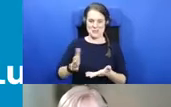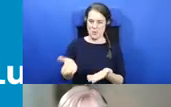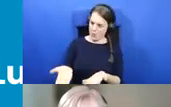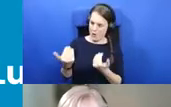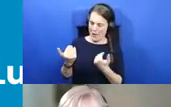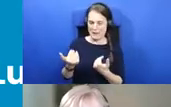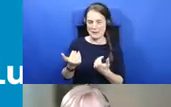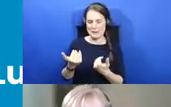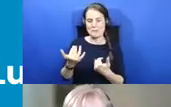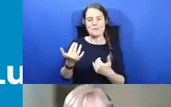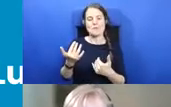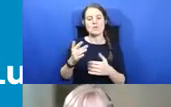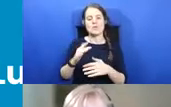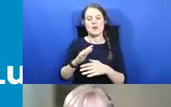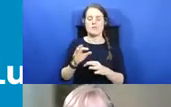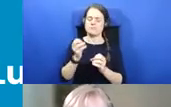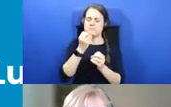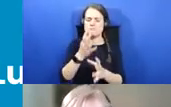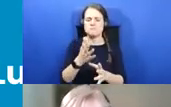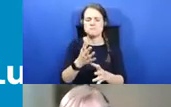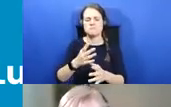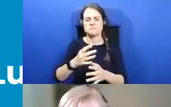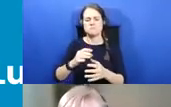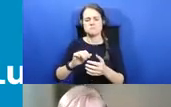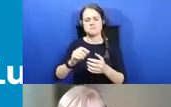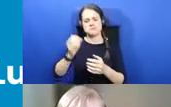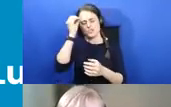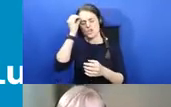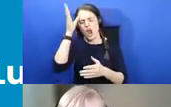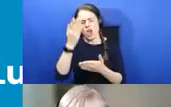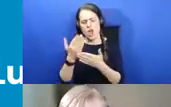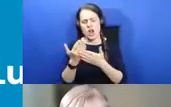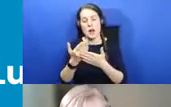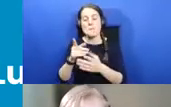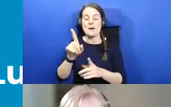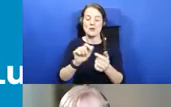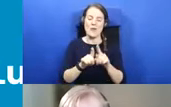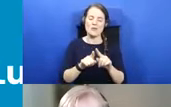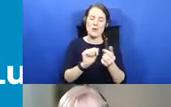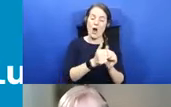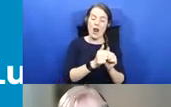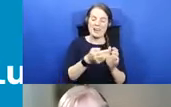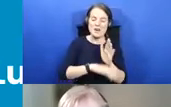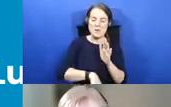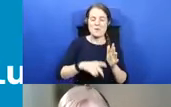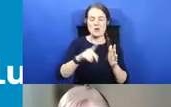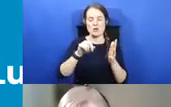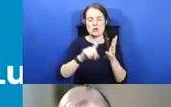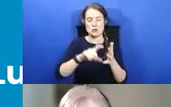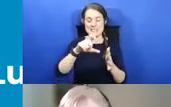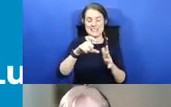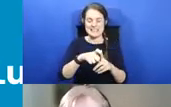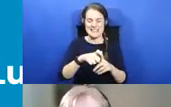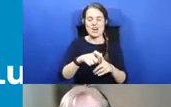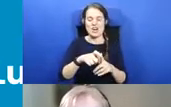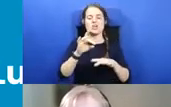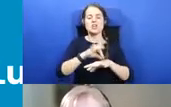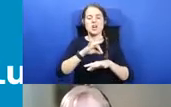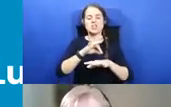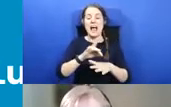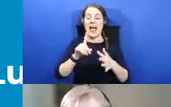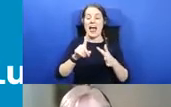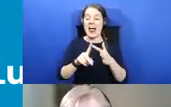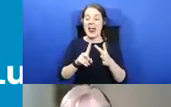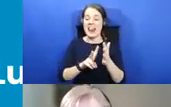an excellent scholar but also a colleague of my own in University College Dublin, Dr. Elva Johnson to give the keynote